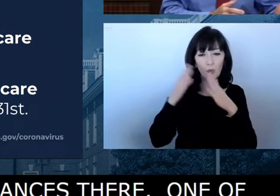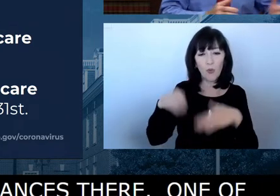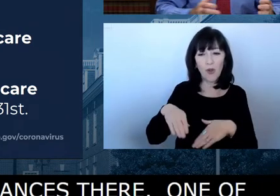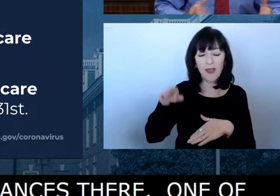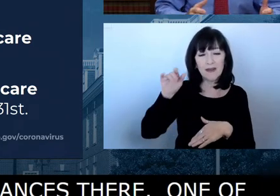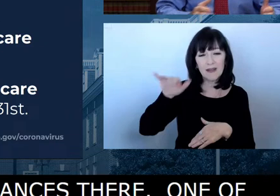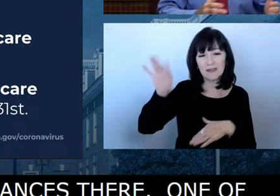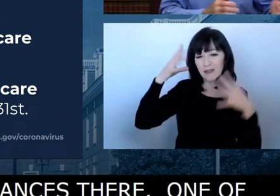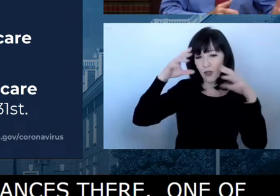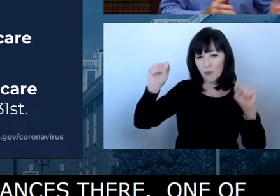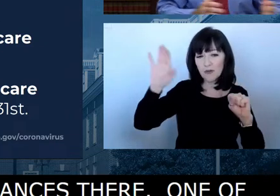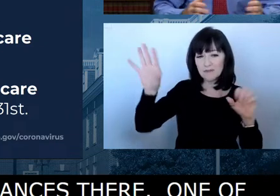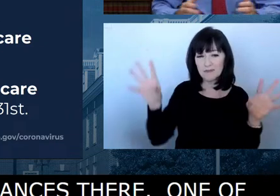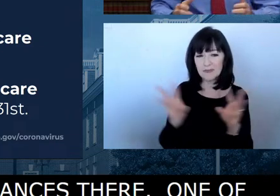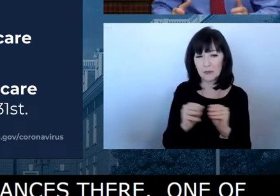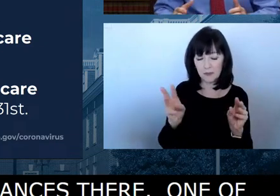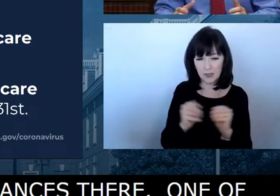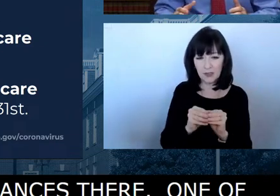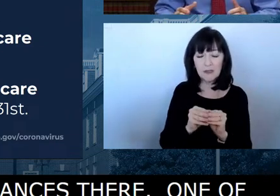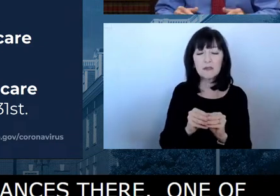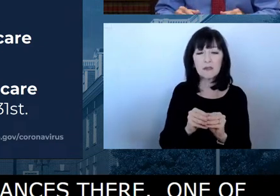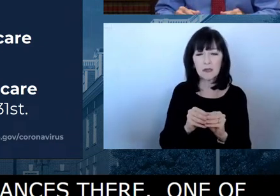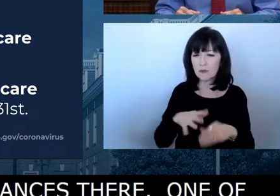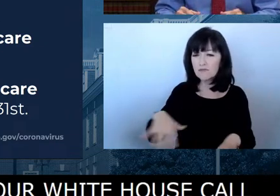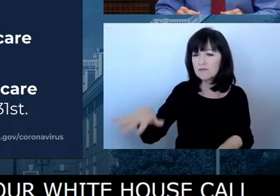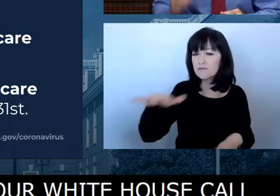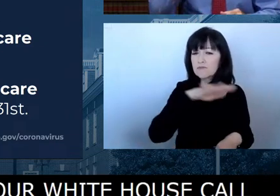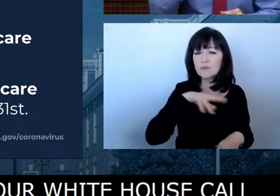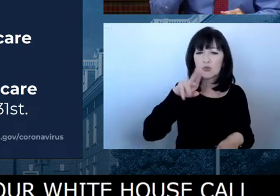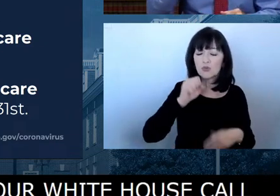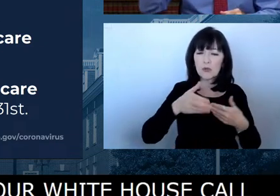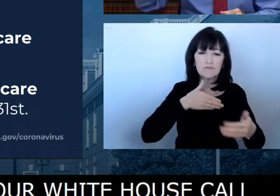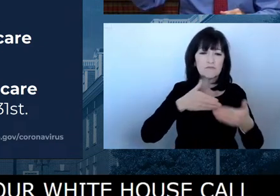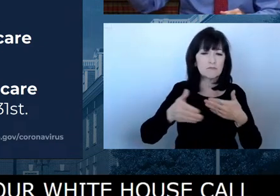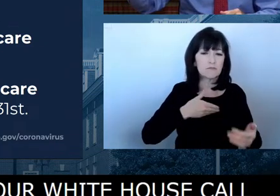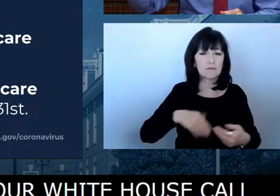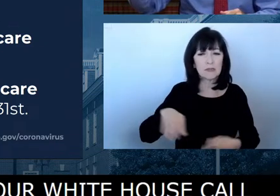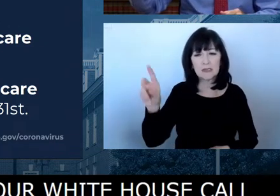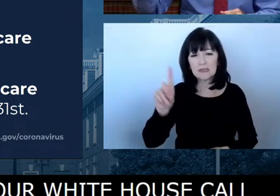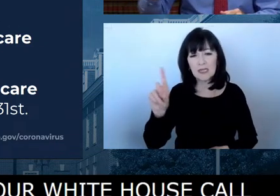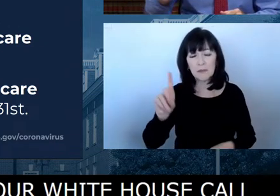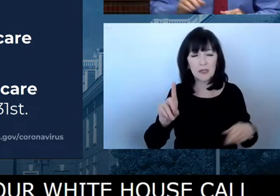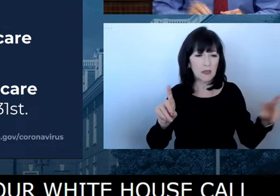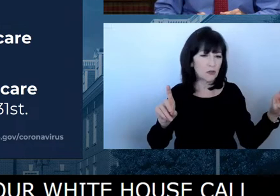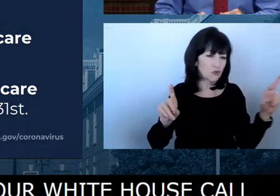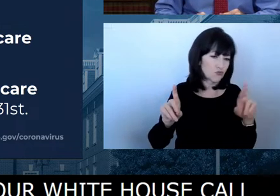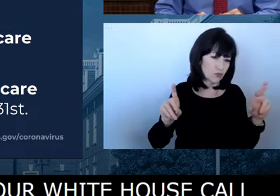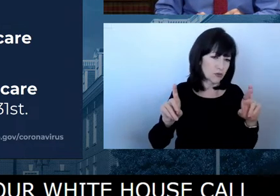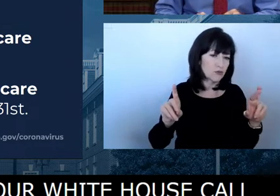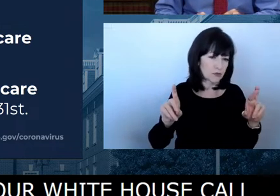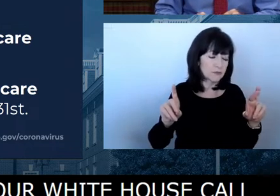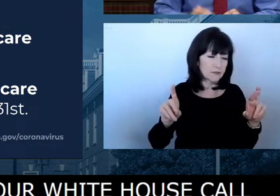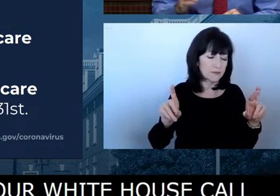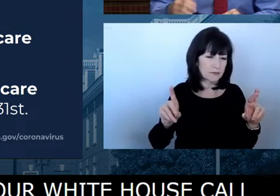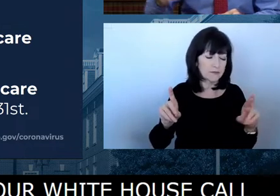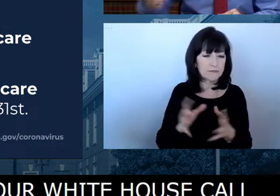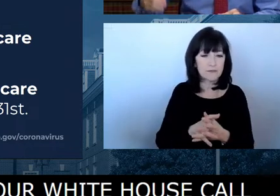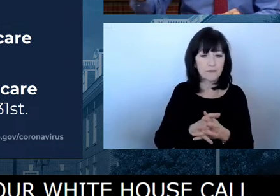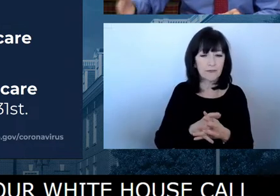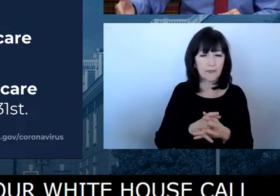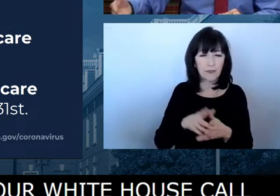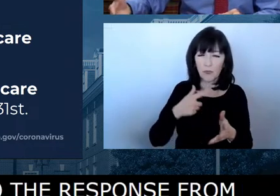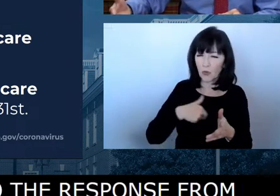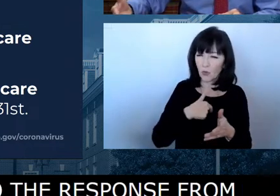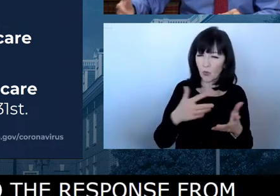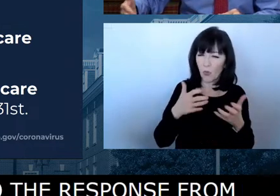from across the nation, Democrat and Republican, was the need to look forward, the need to anticipate